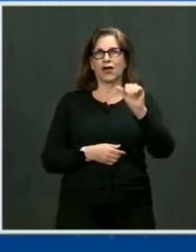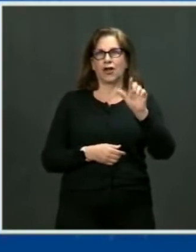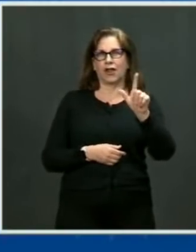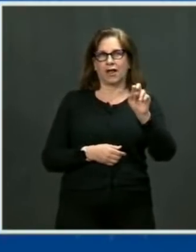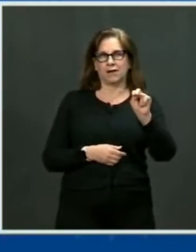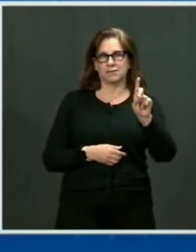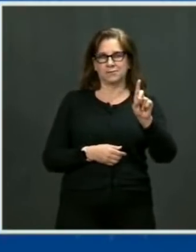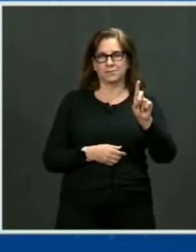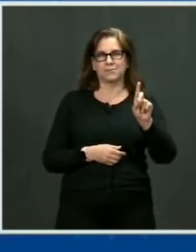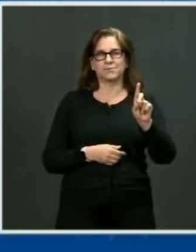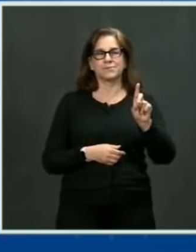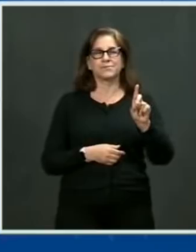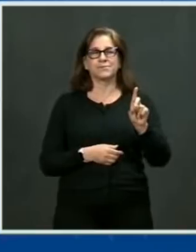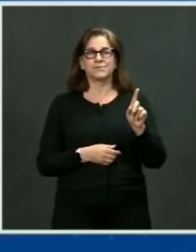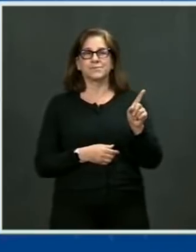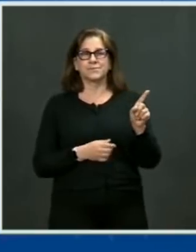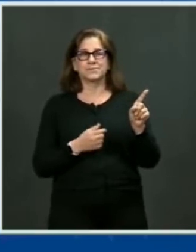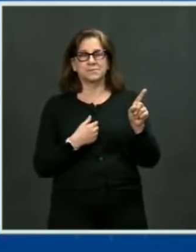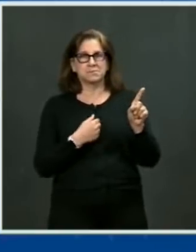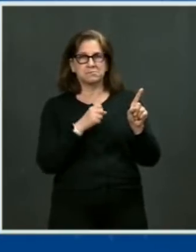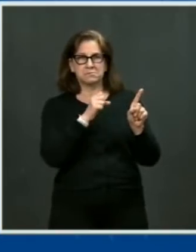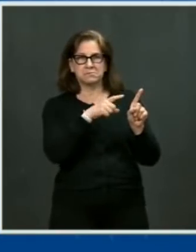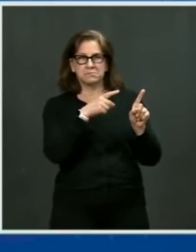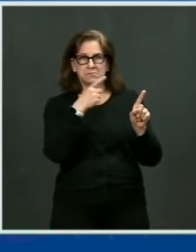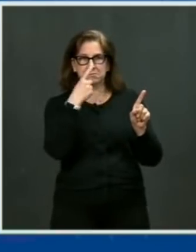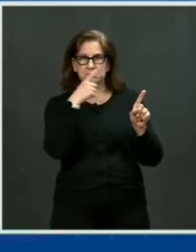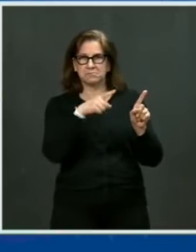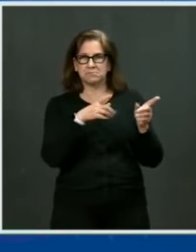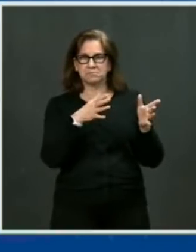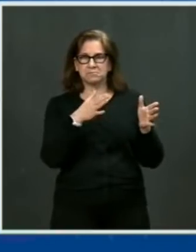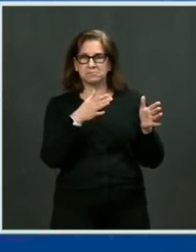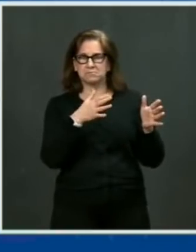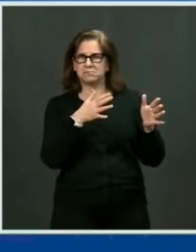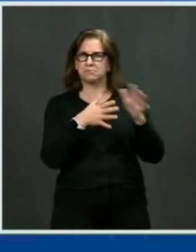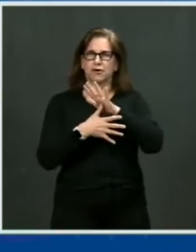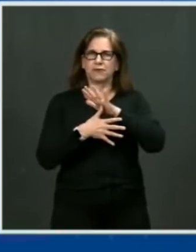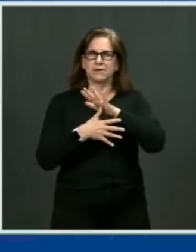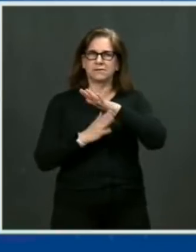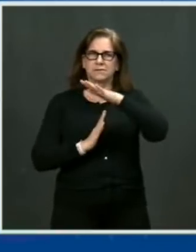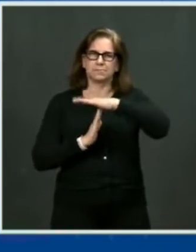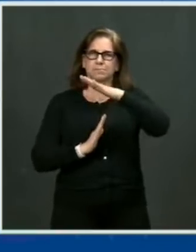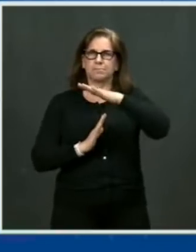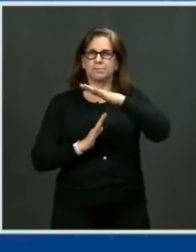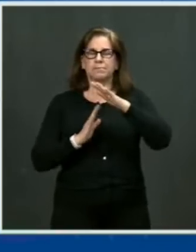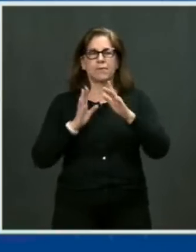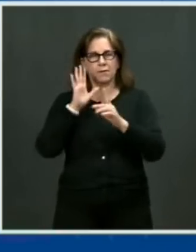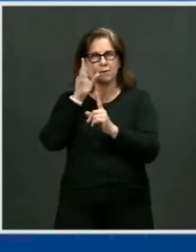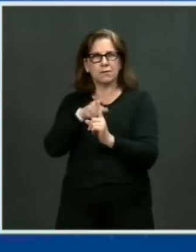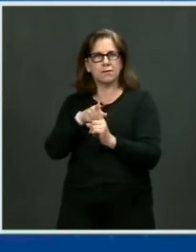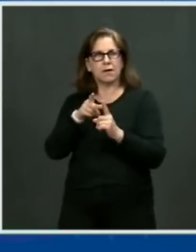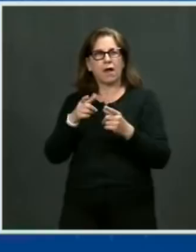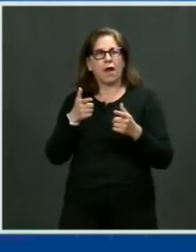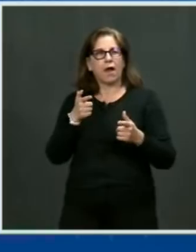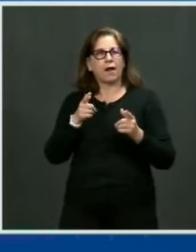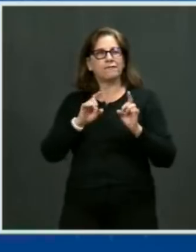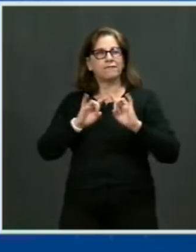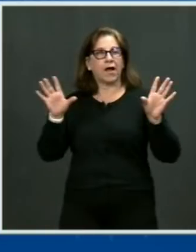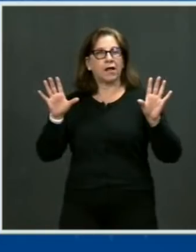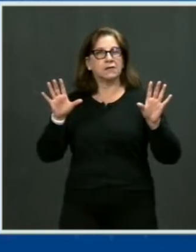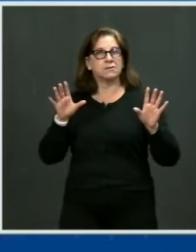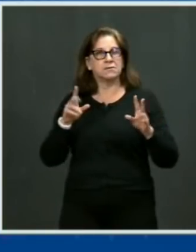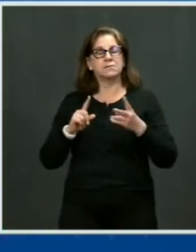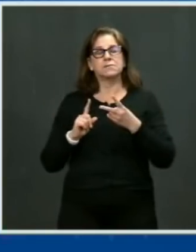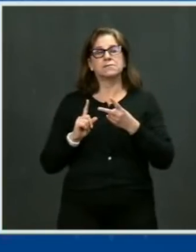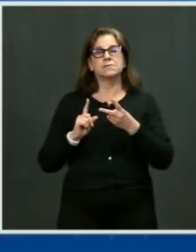violence. It's also good to see the second gentleman who is here. And it's good to see the first